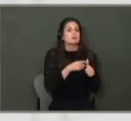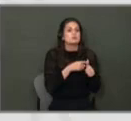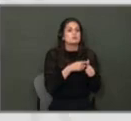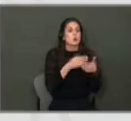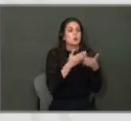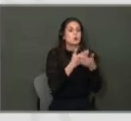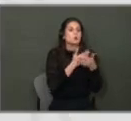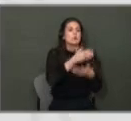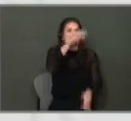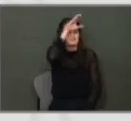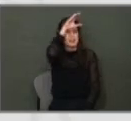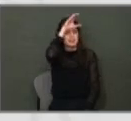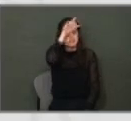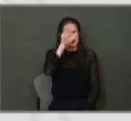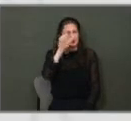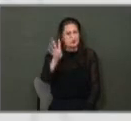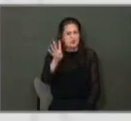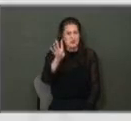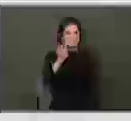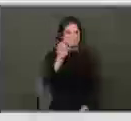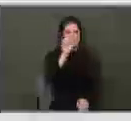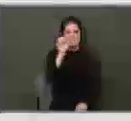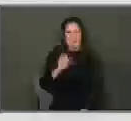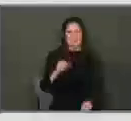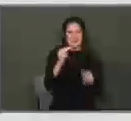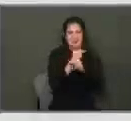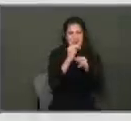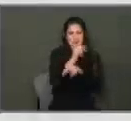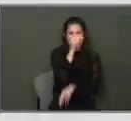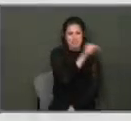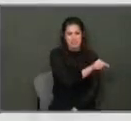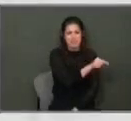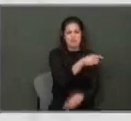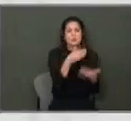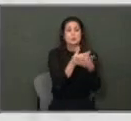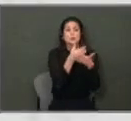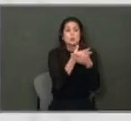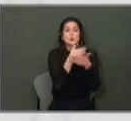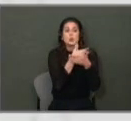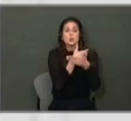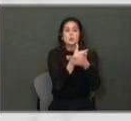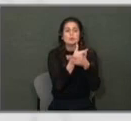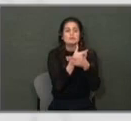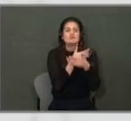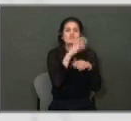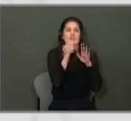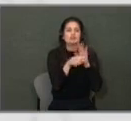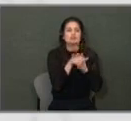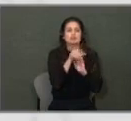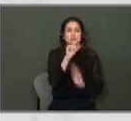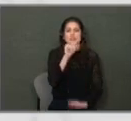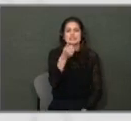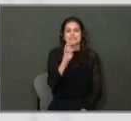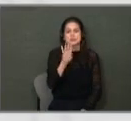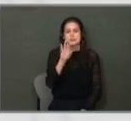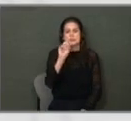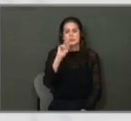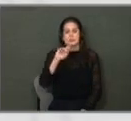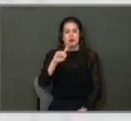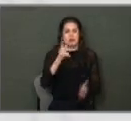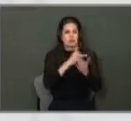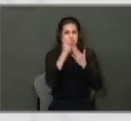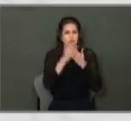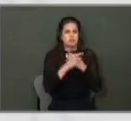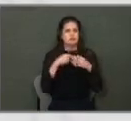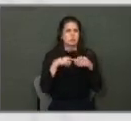in new Fire Station 24 off Austin Highway. It's a new fire station that was constructed under the 2017 bond program. It will open up here in about